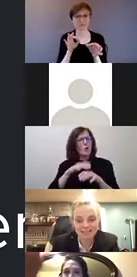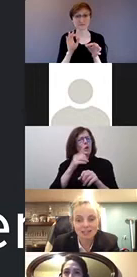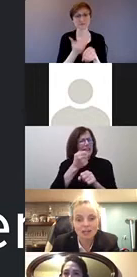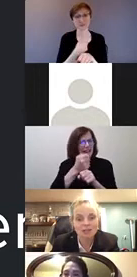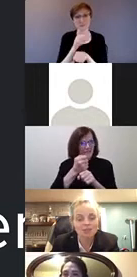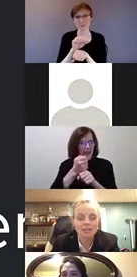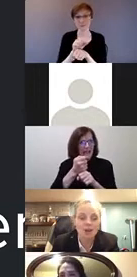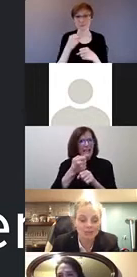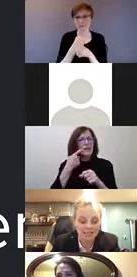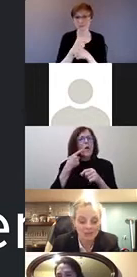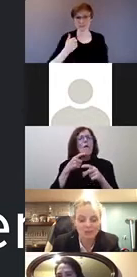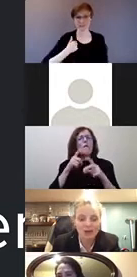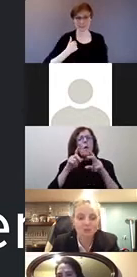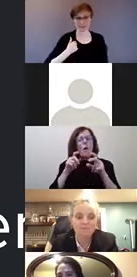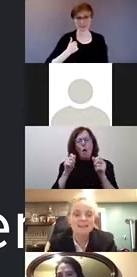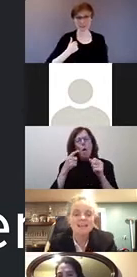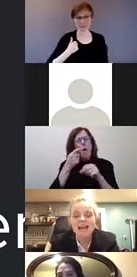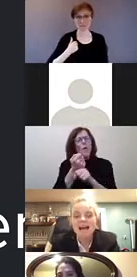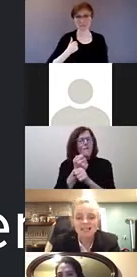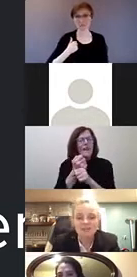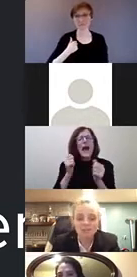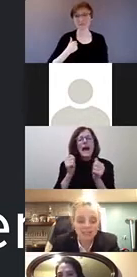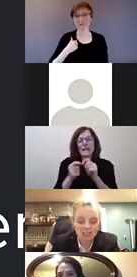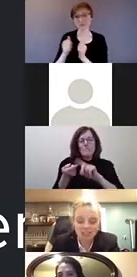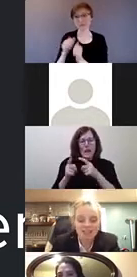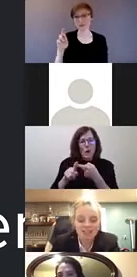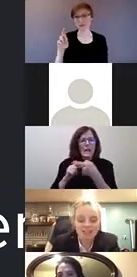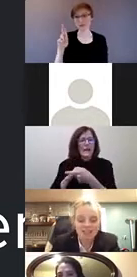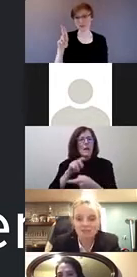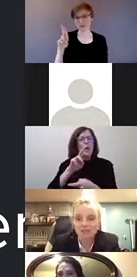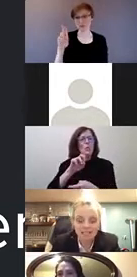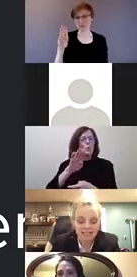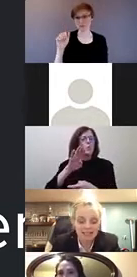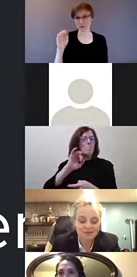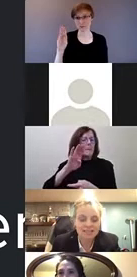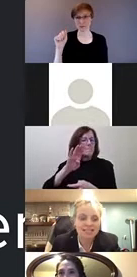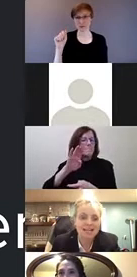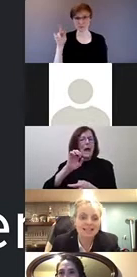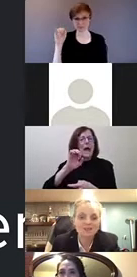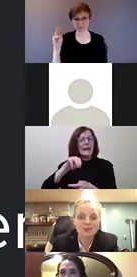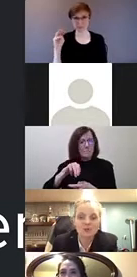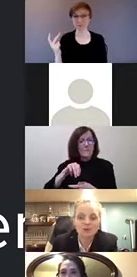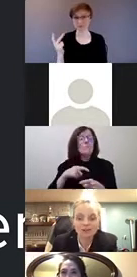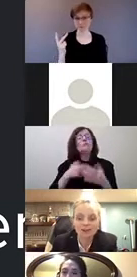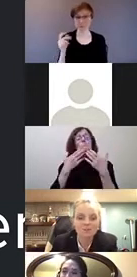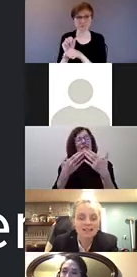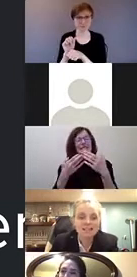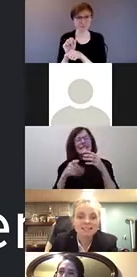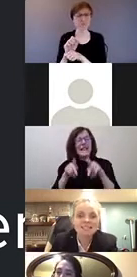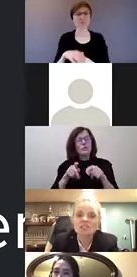Canada, along with my colleague, Ruva Averim. And I'd first like to just thank everybody for attending the event, and for